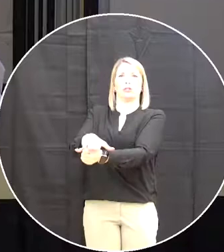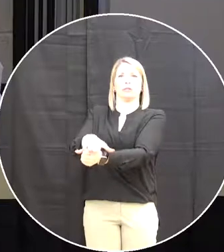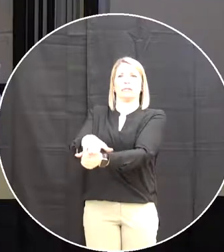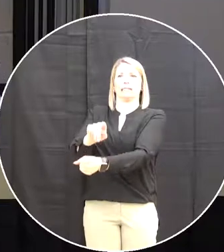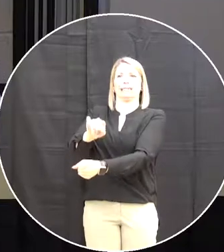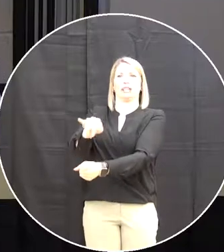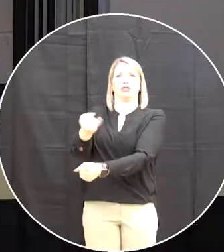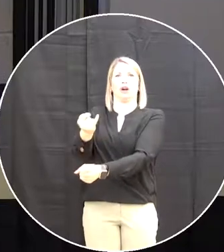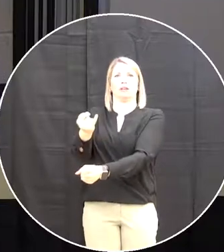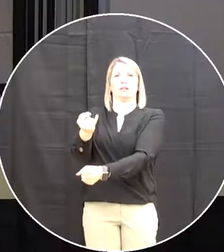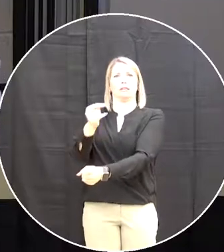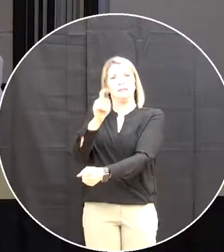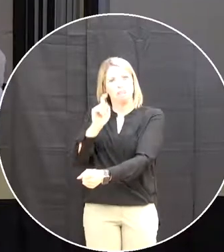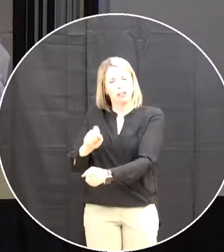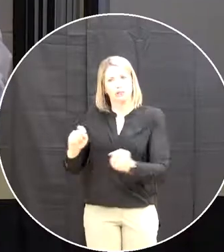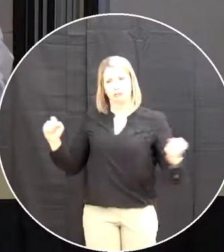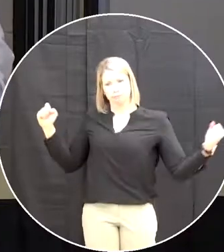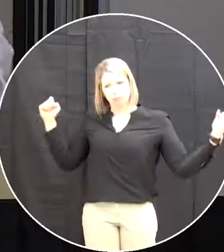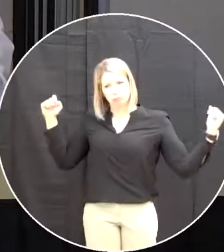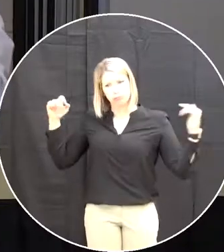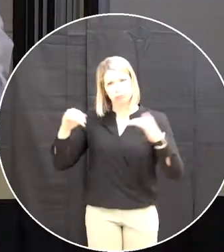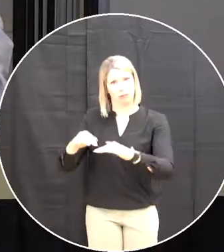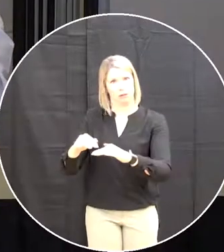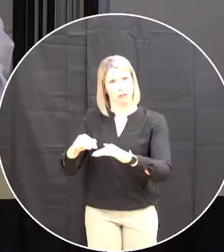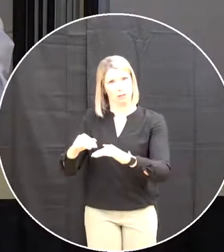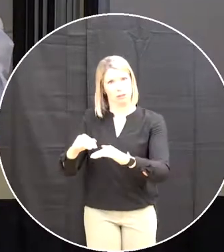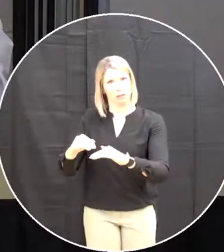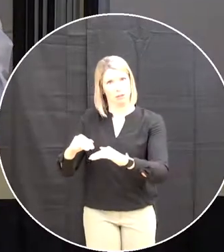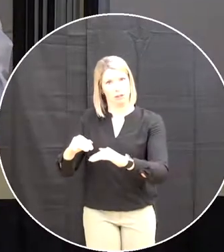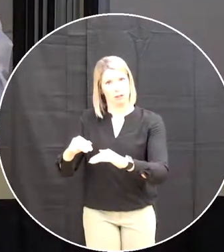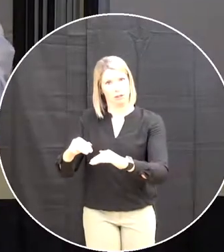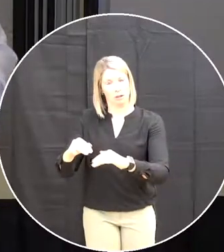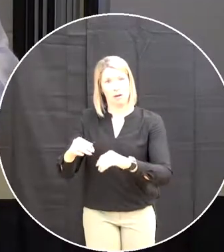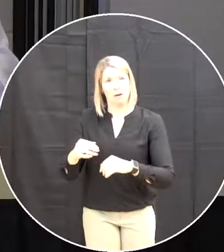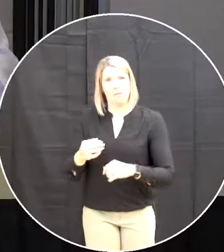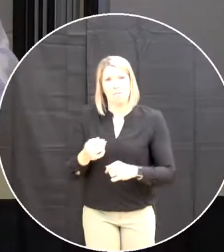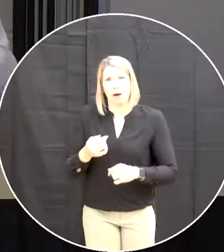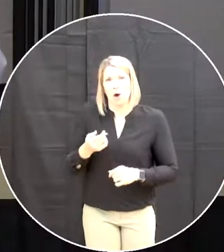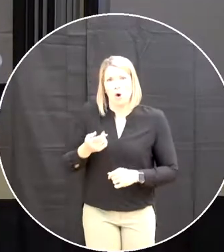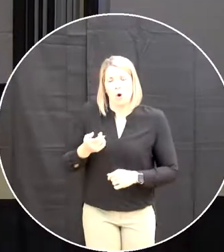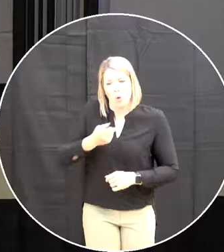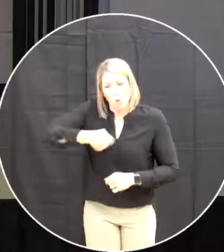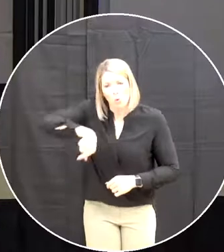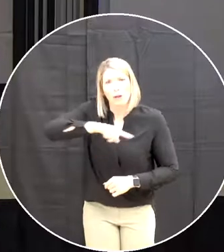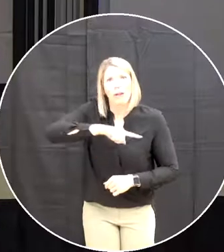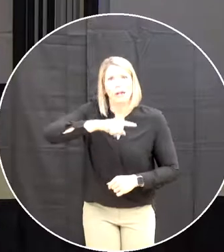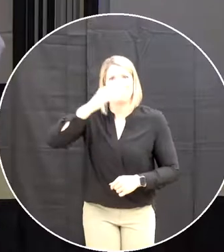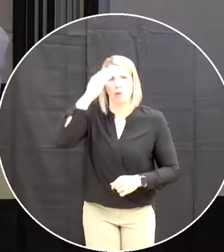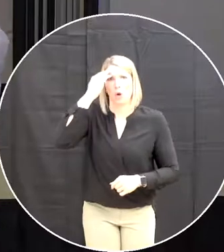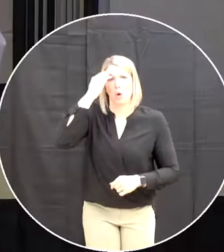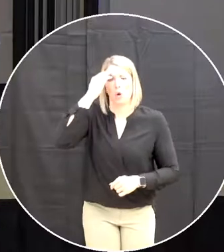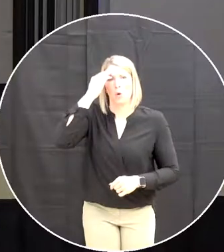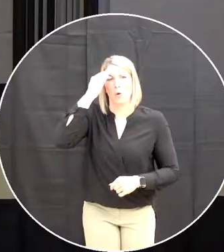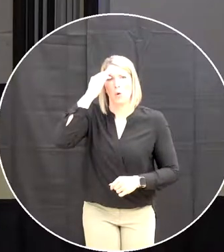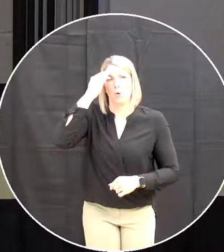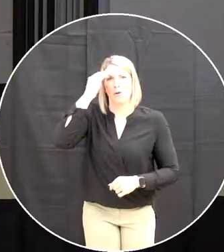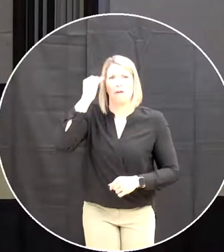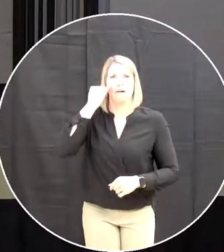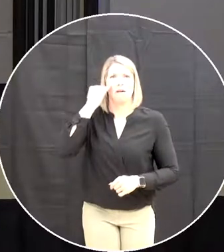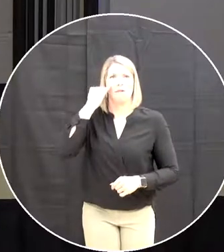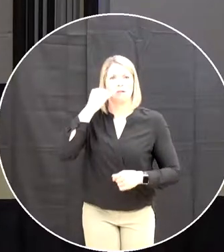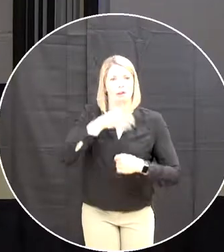all had the choice to either go on zoom or come into saint john's look at us